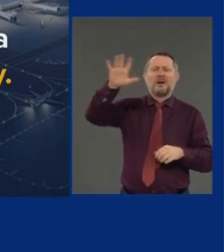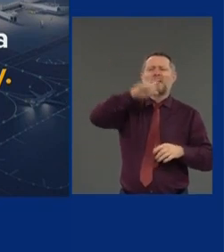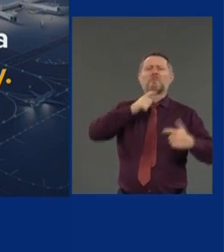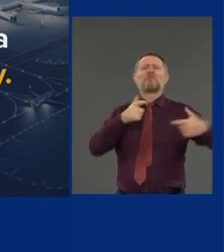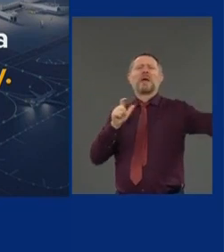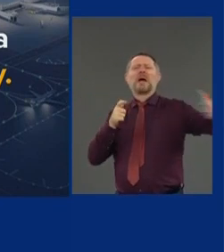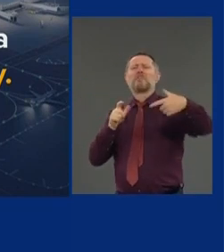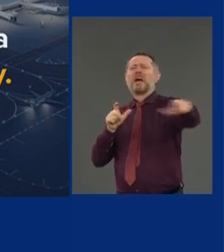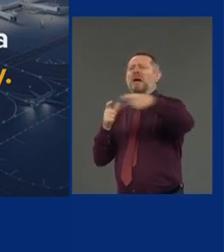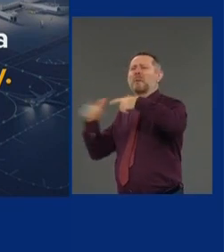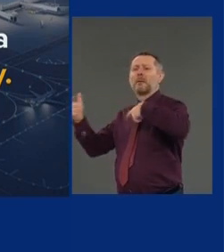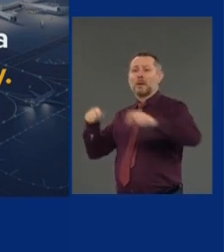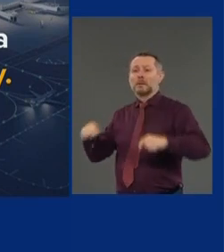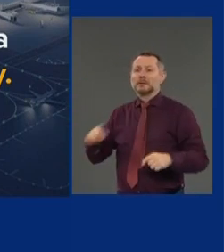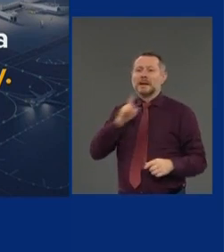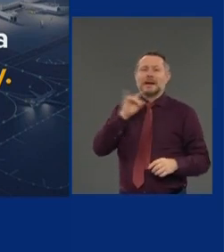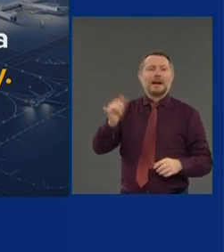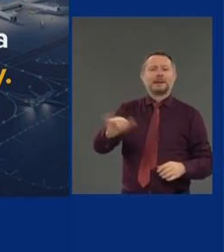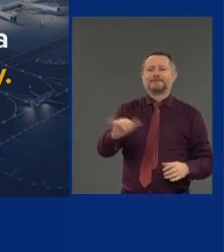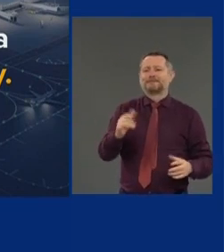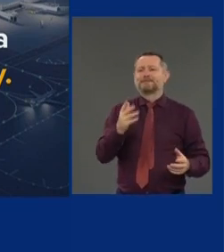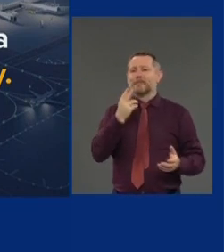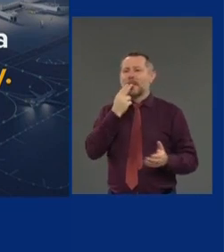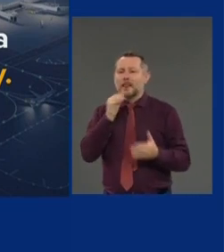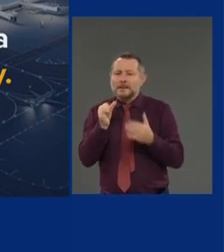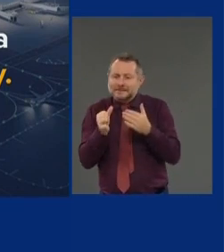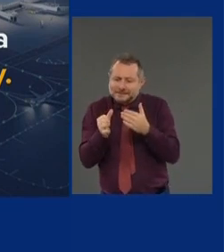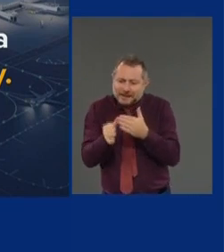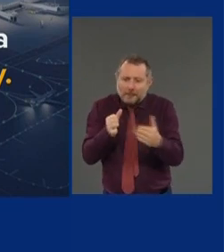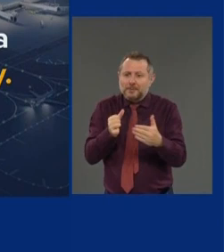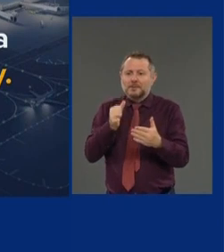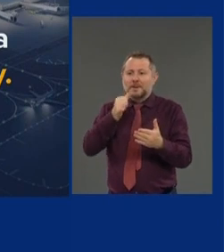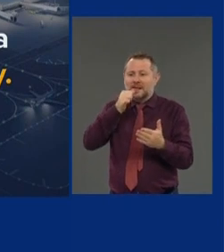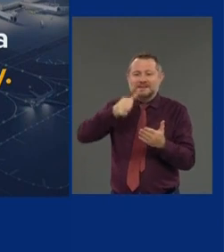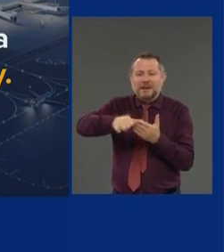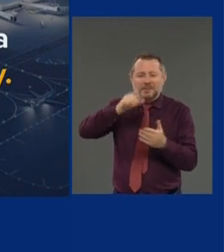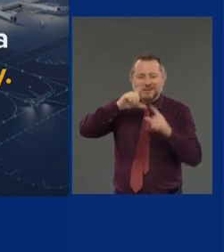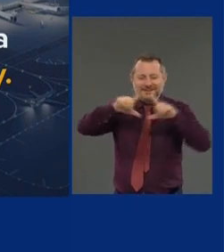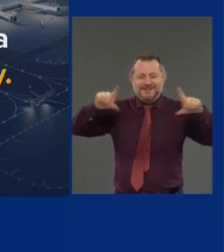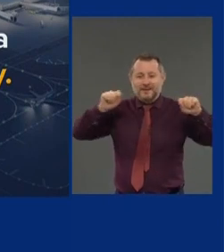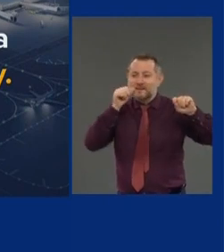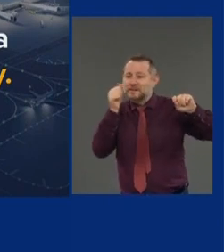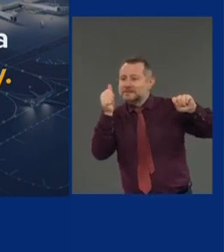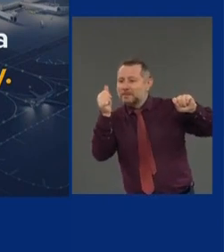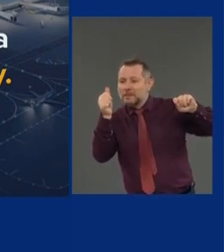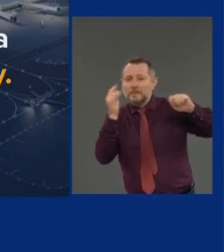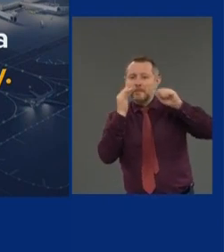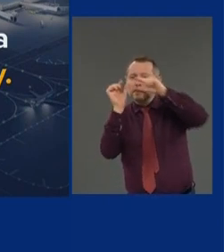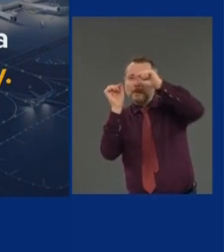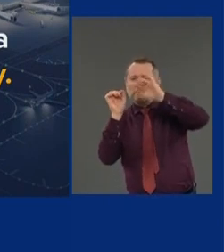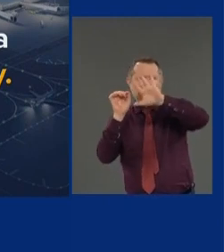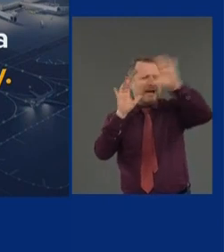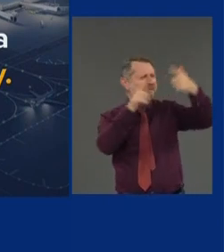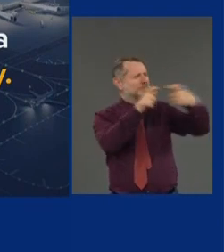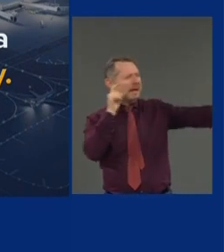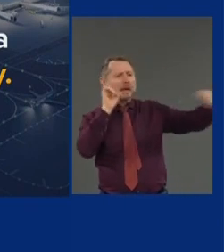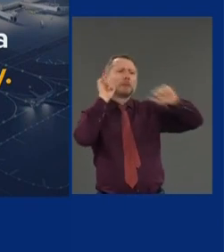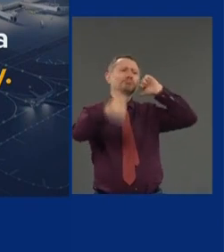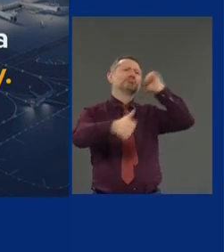compared to what most airports have. On that postage stamp, operate the airport without